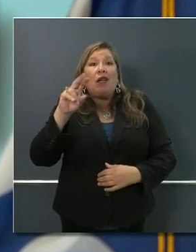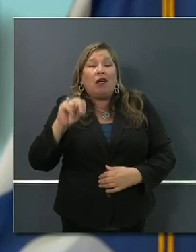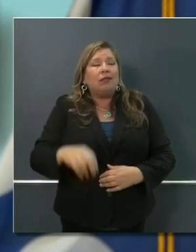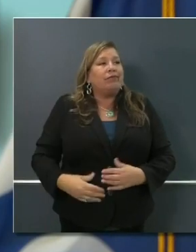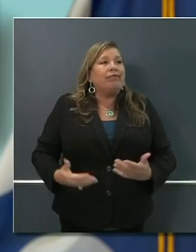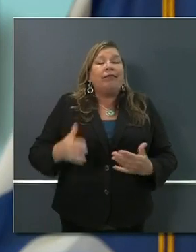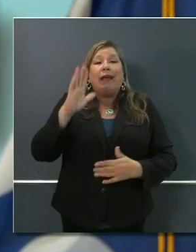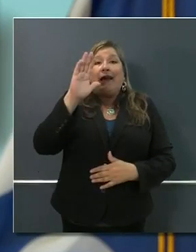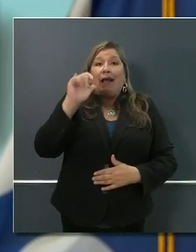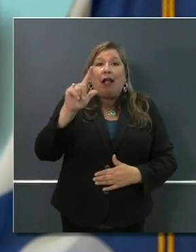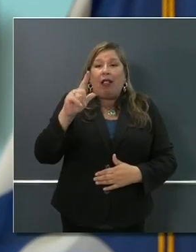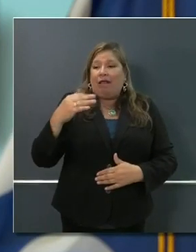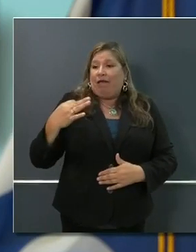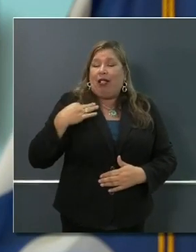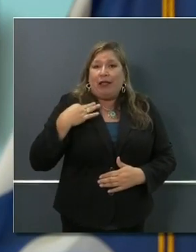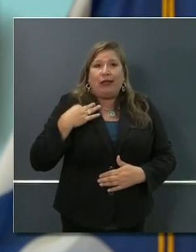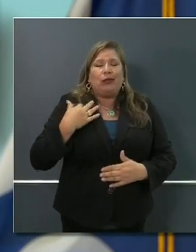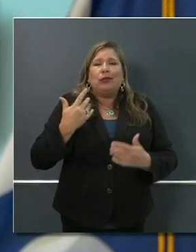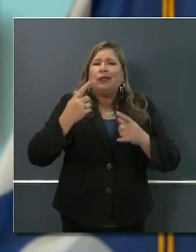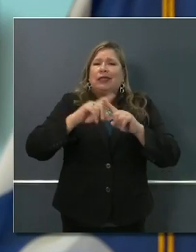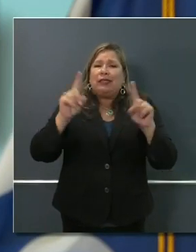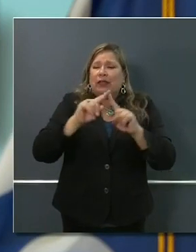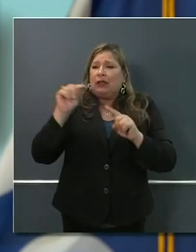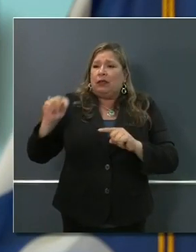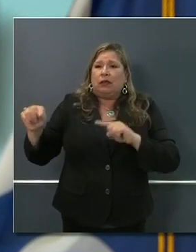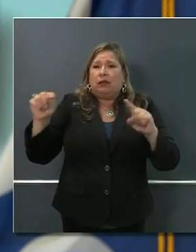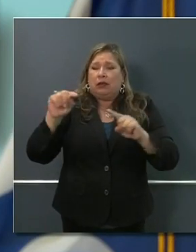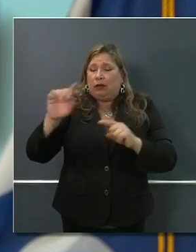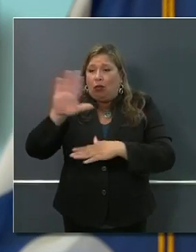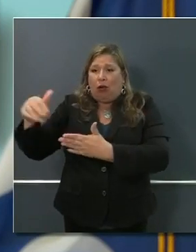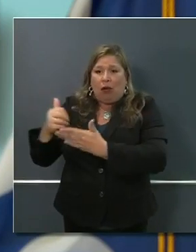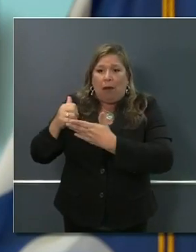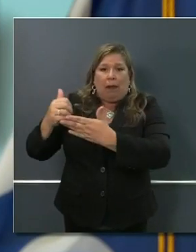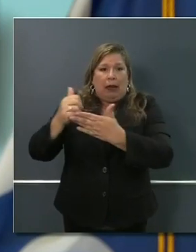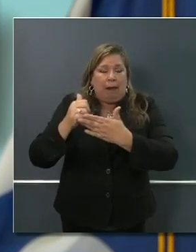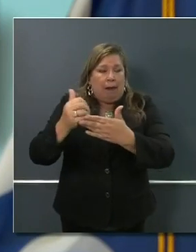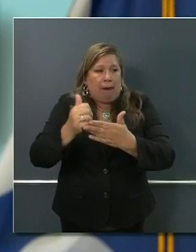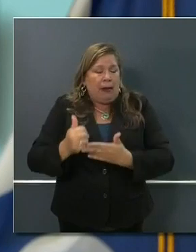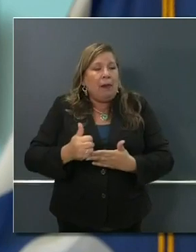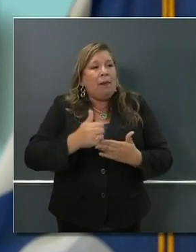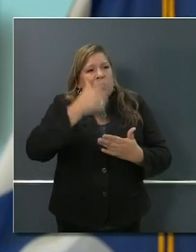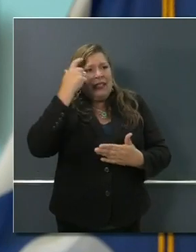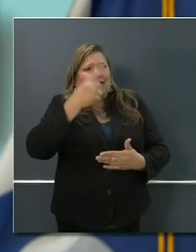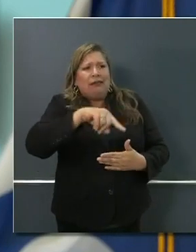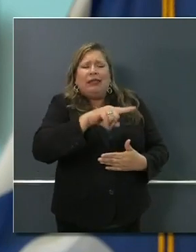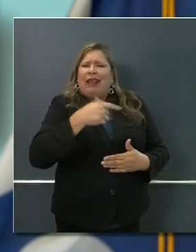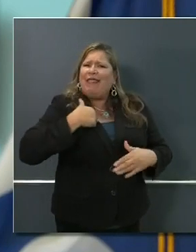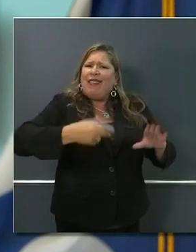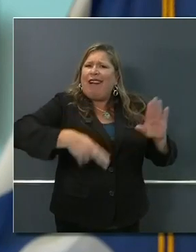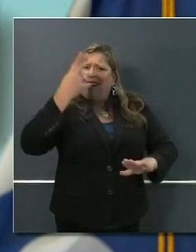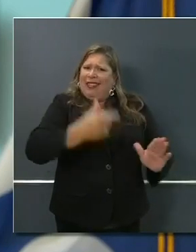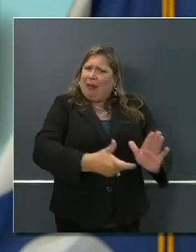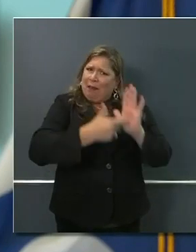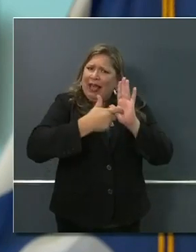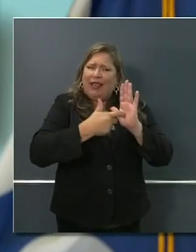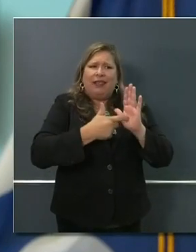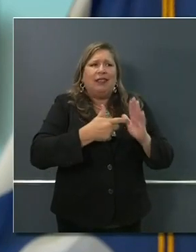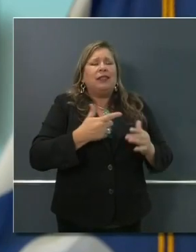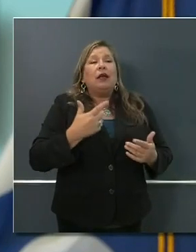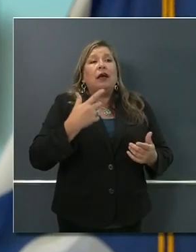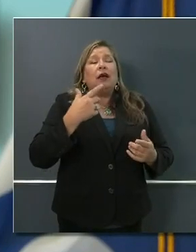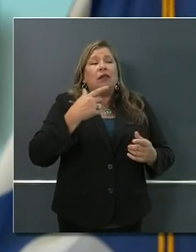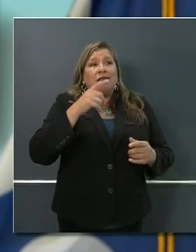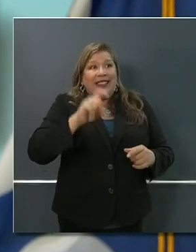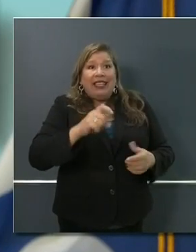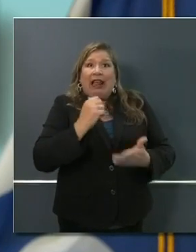all in an effort to subsidize not only the increase in demand, but the decrease in volunteers at our